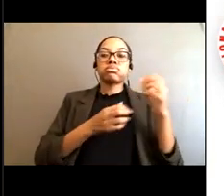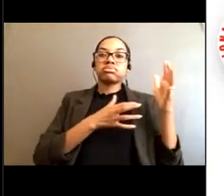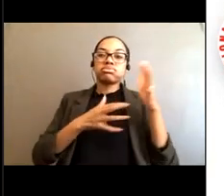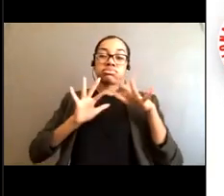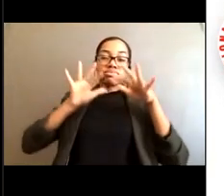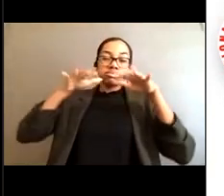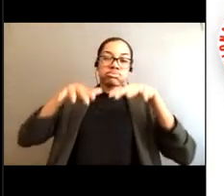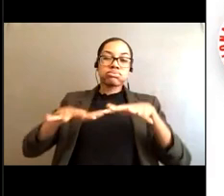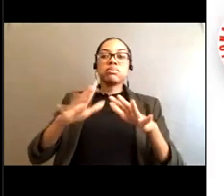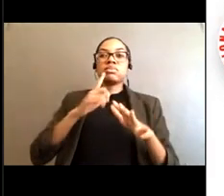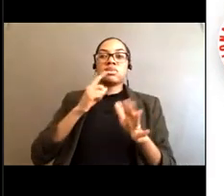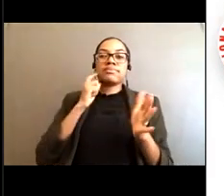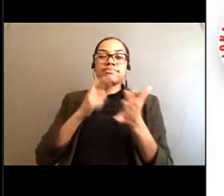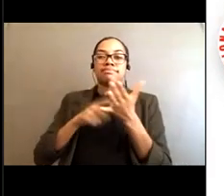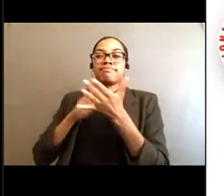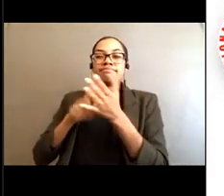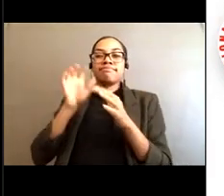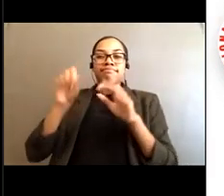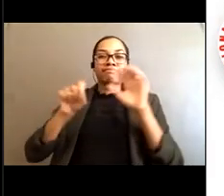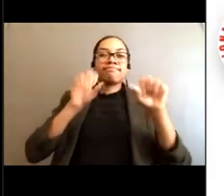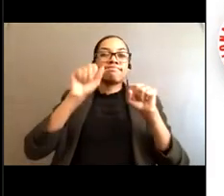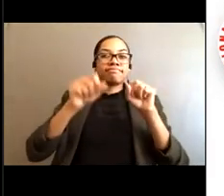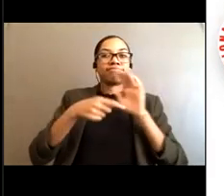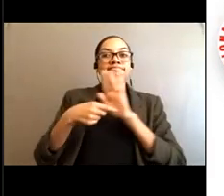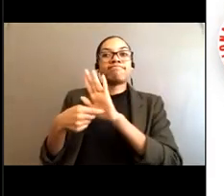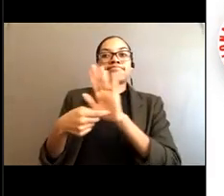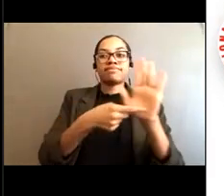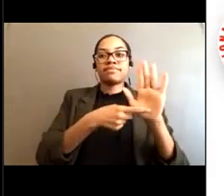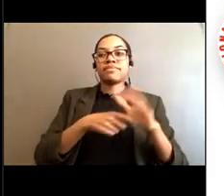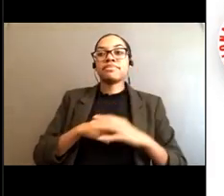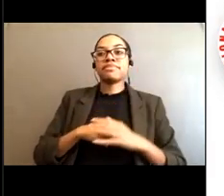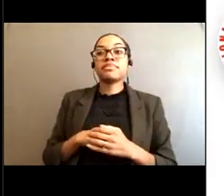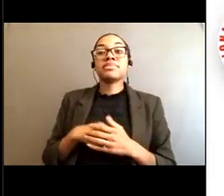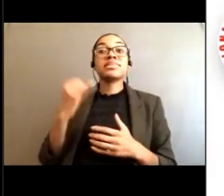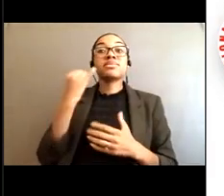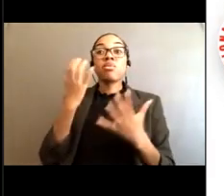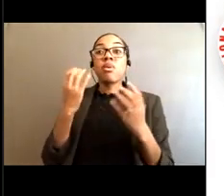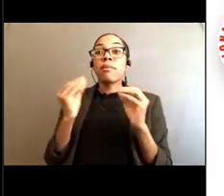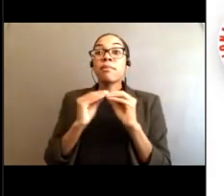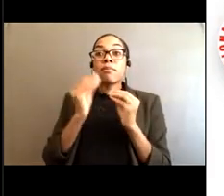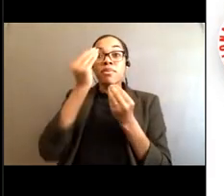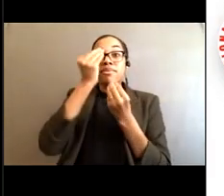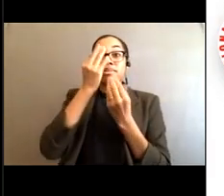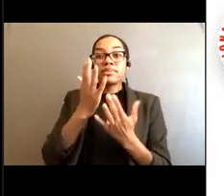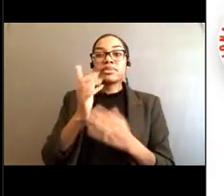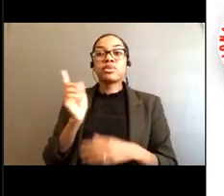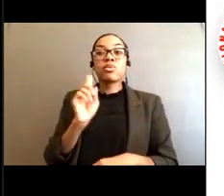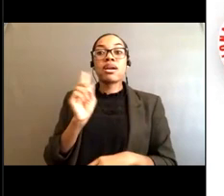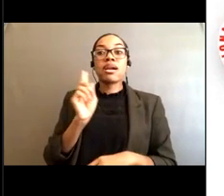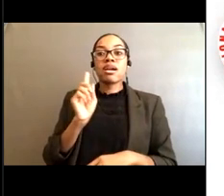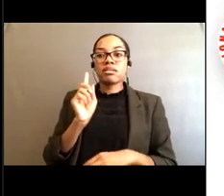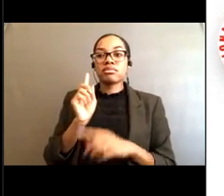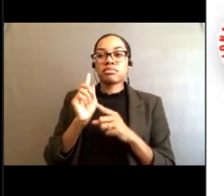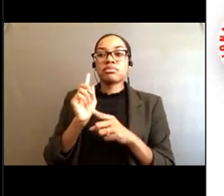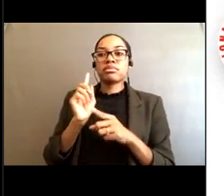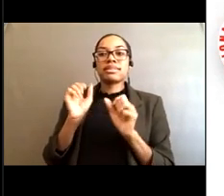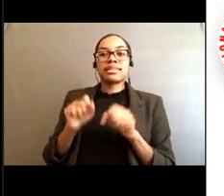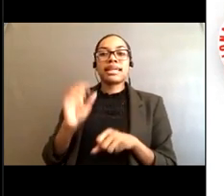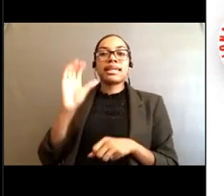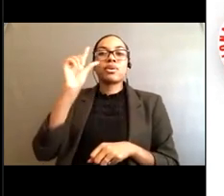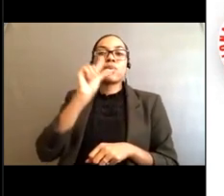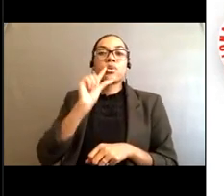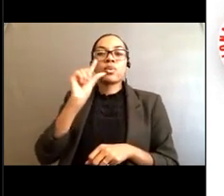hazard. And you can find more information on the link. You can just google